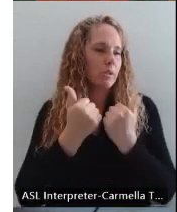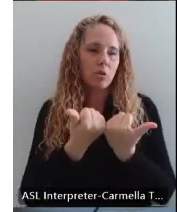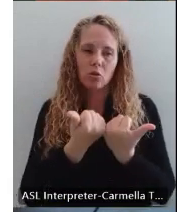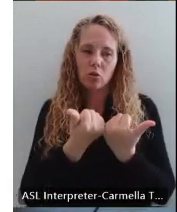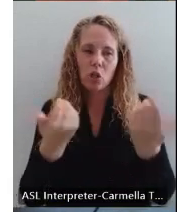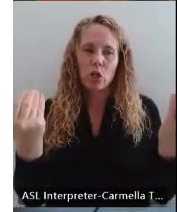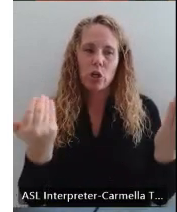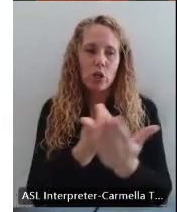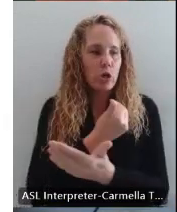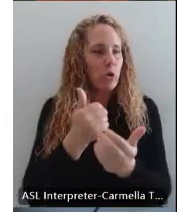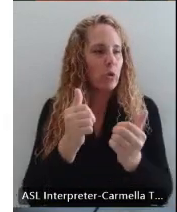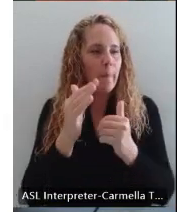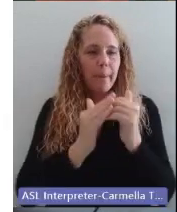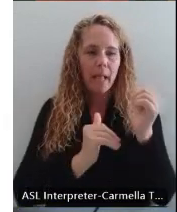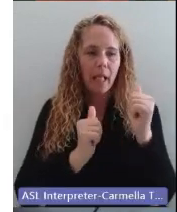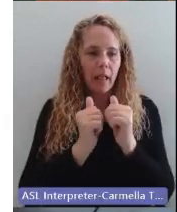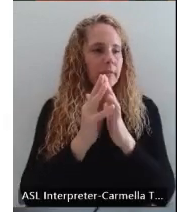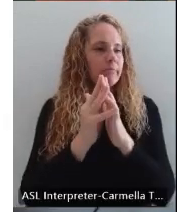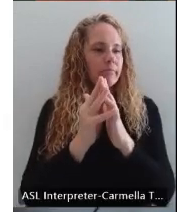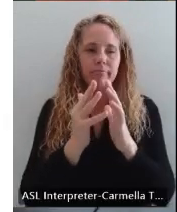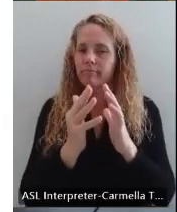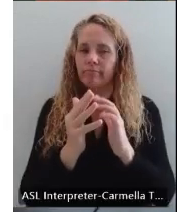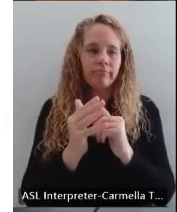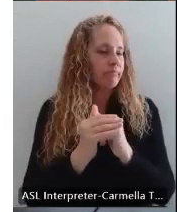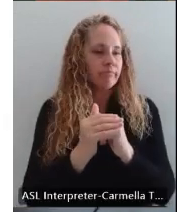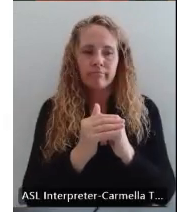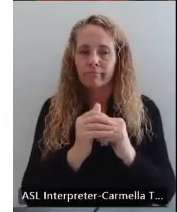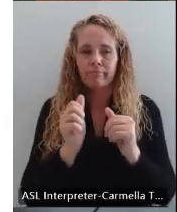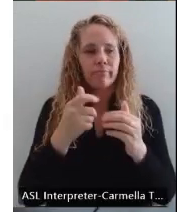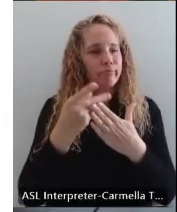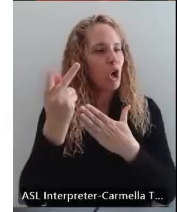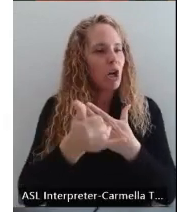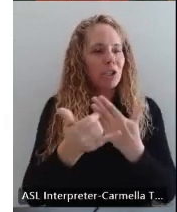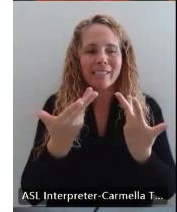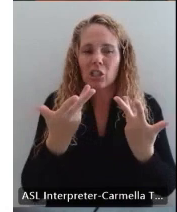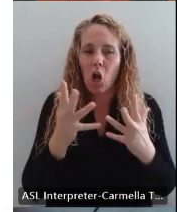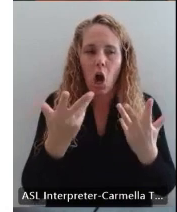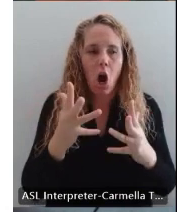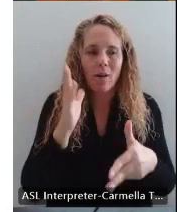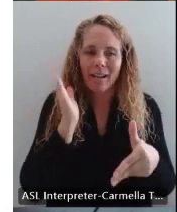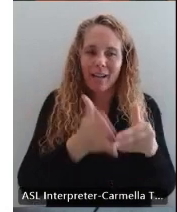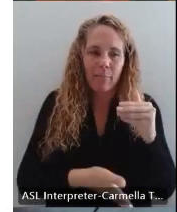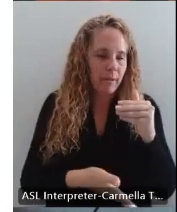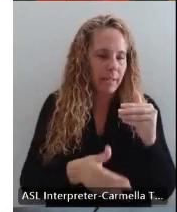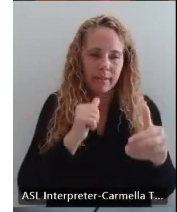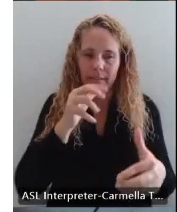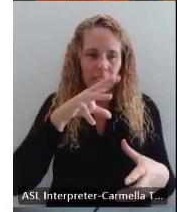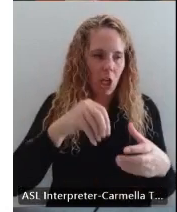new builds, or projects that have already been completed.